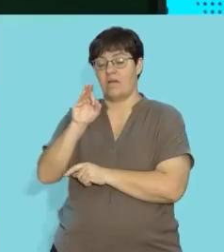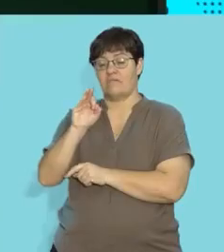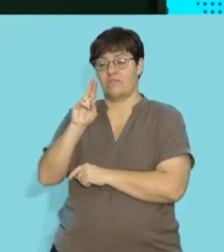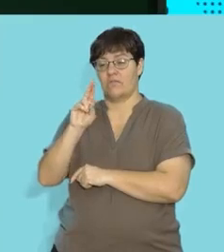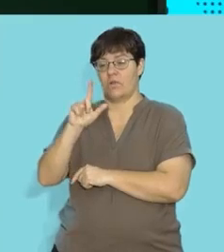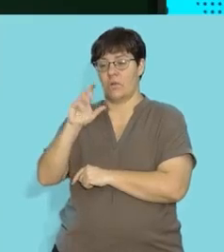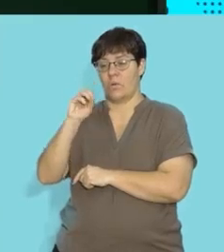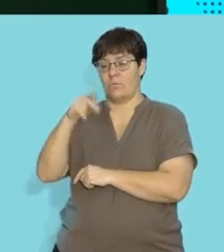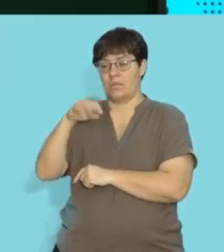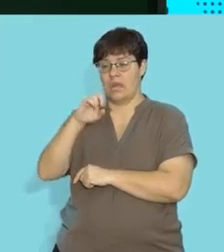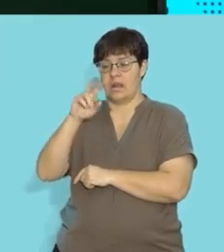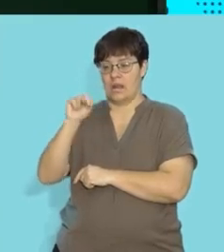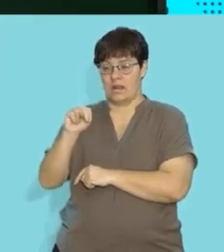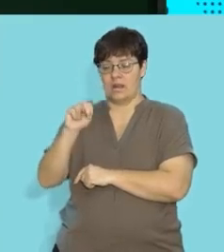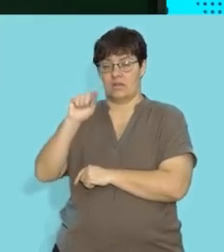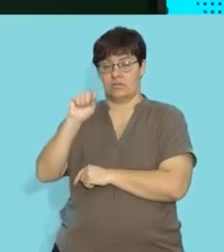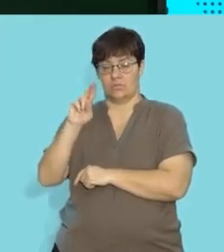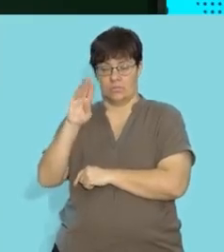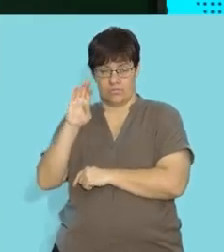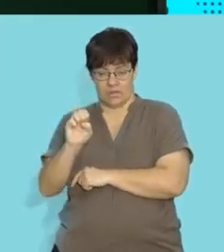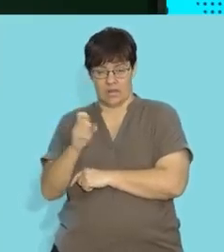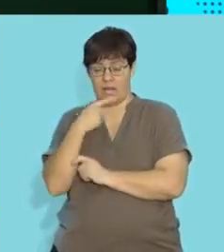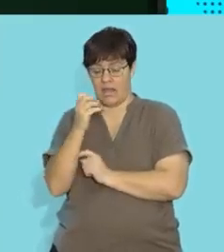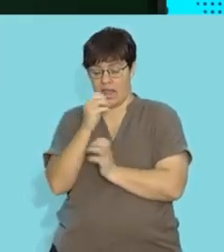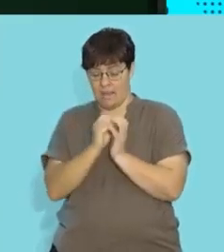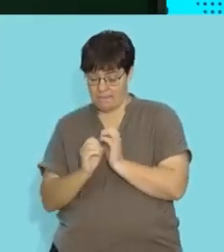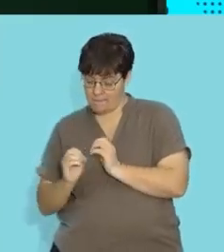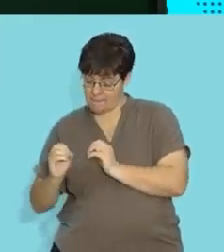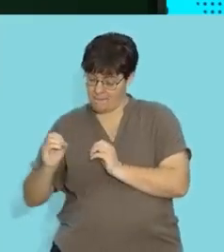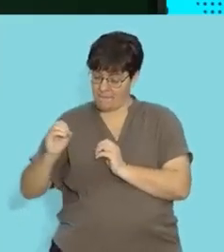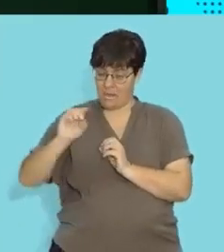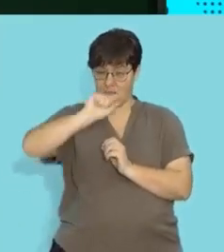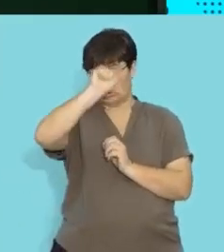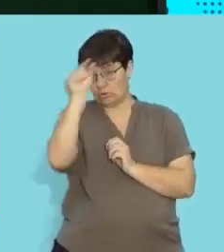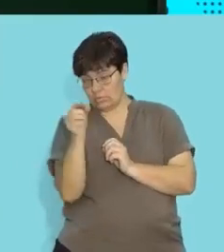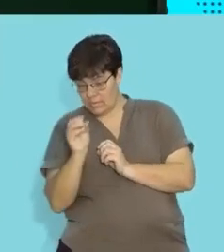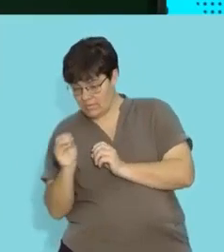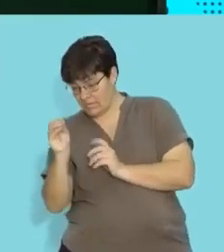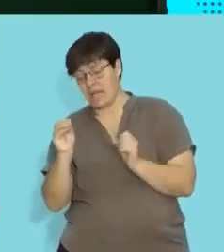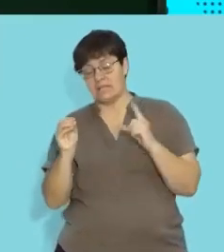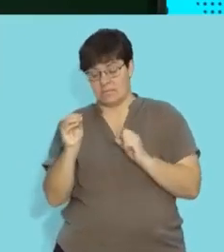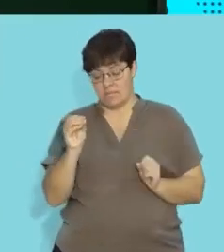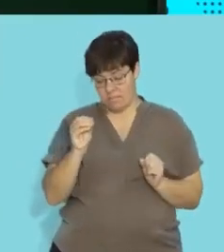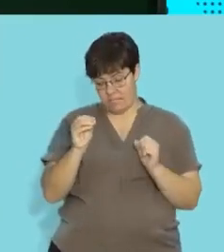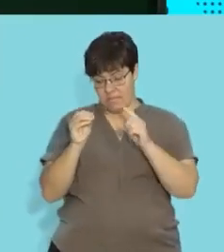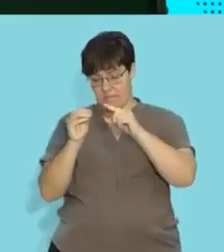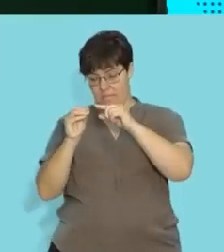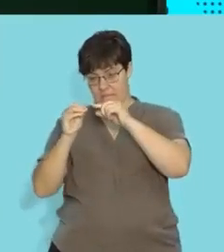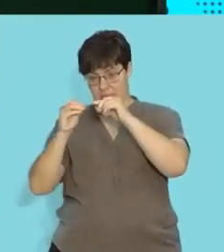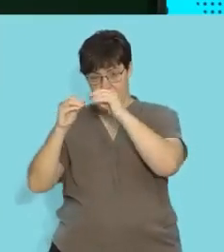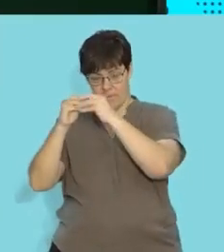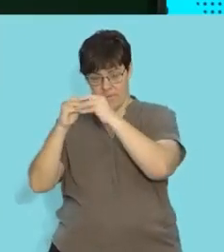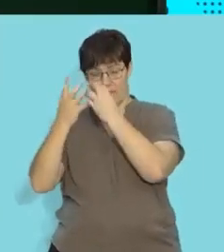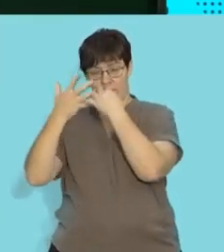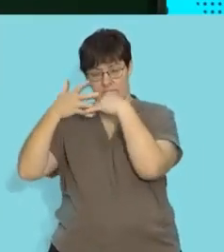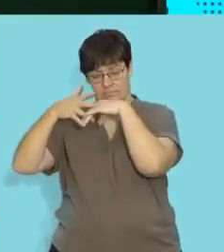so as the after ovulation when the egg enters into the fallopian tube you'll find that a sperm that may have entered the body